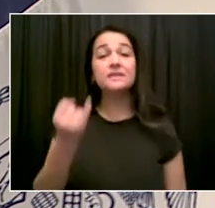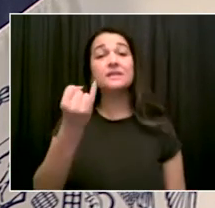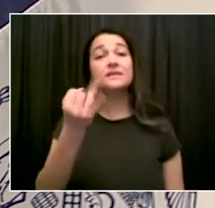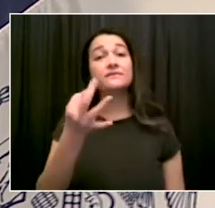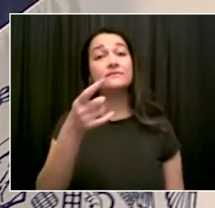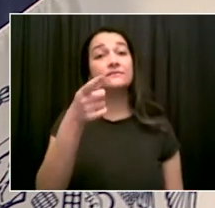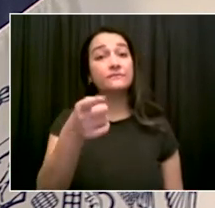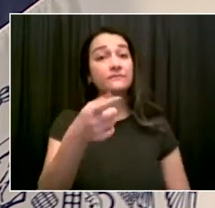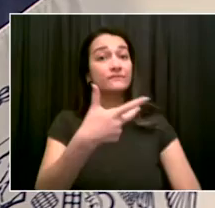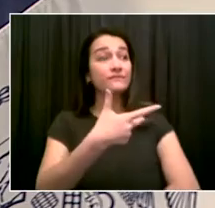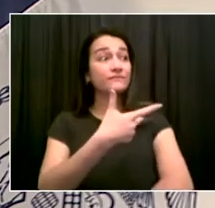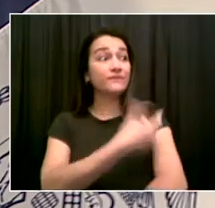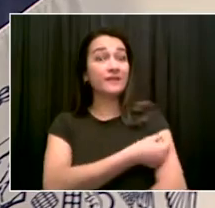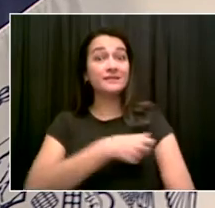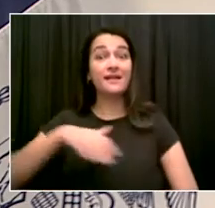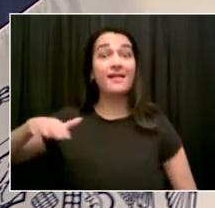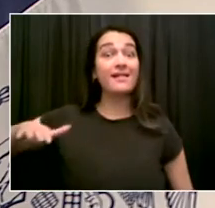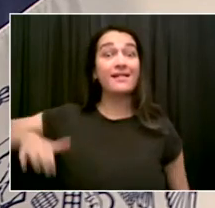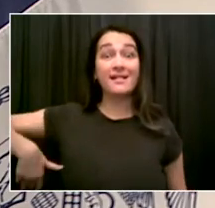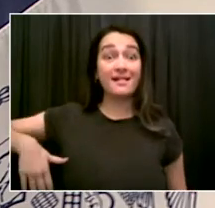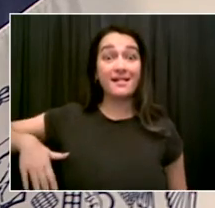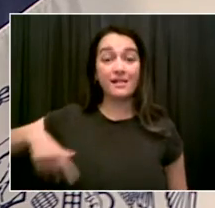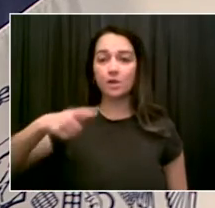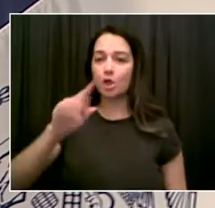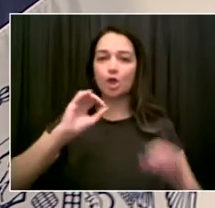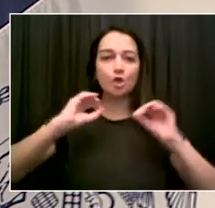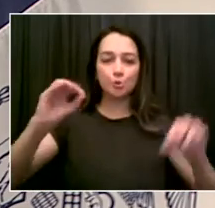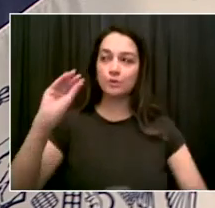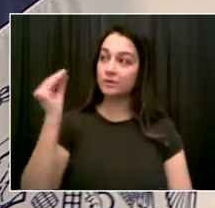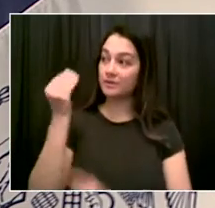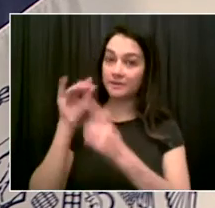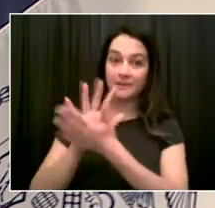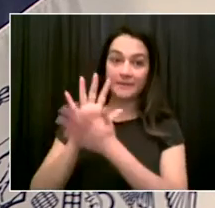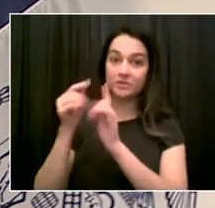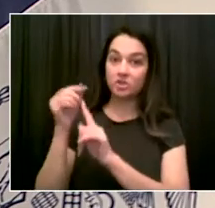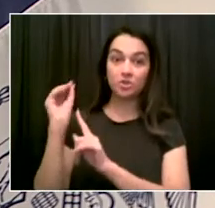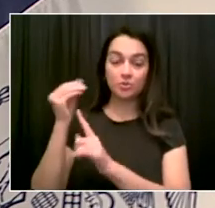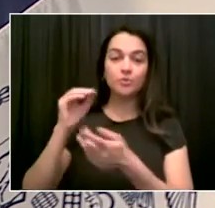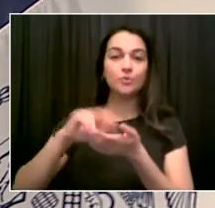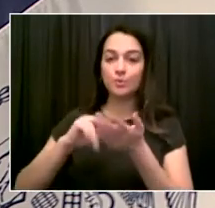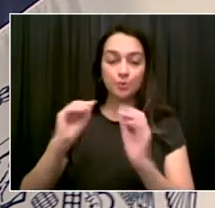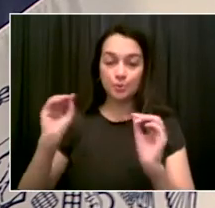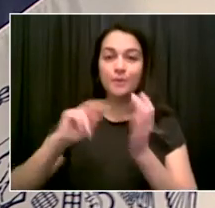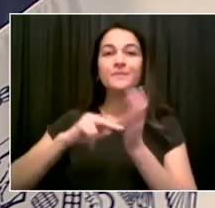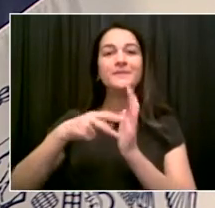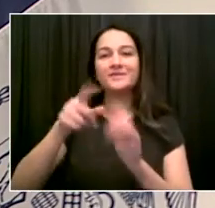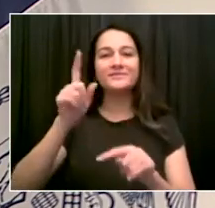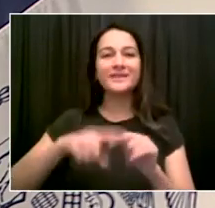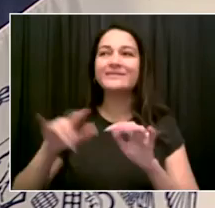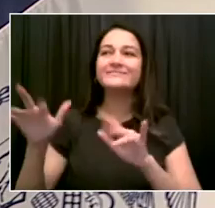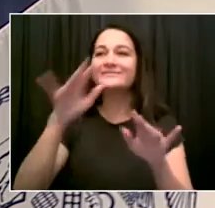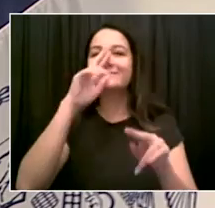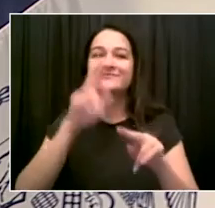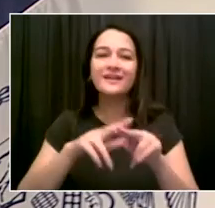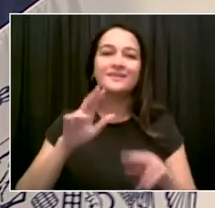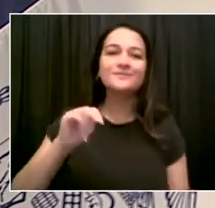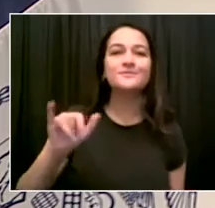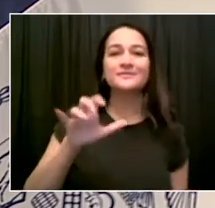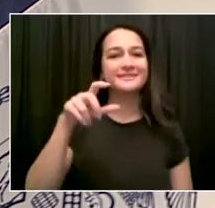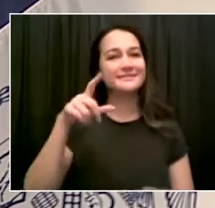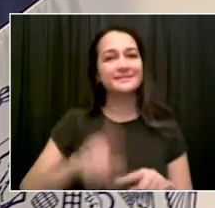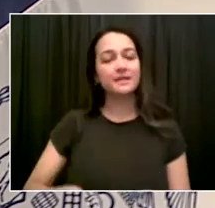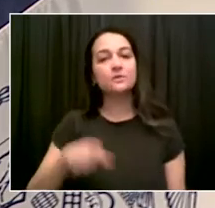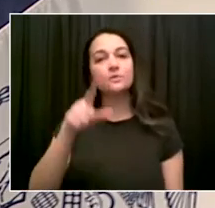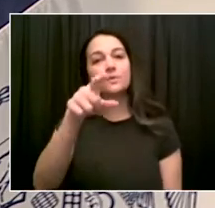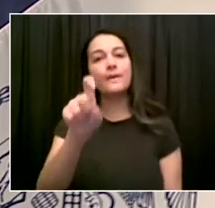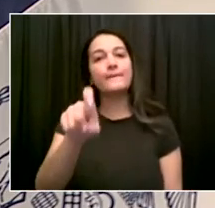to see vaccination as literally necessary to living a good and full and healthy life. The Key to NYC Pass will be a